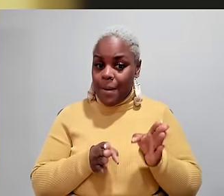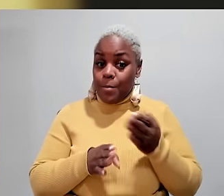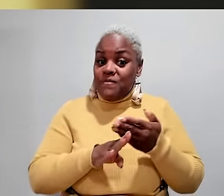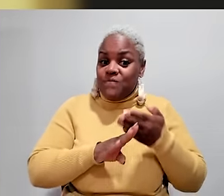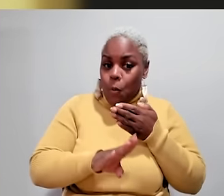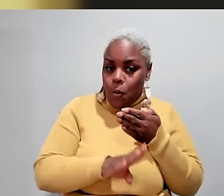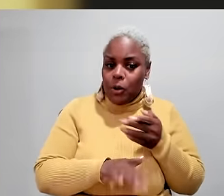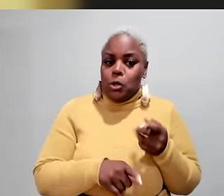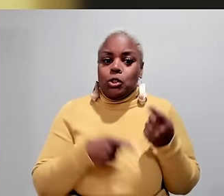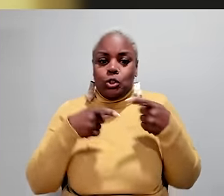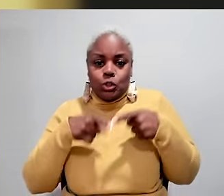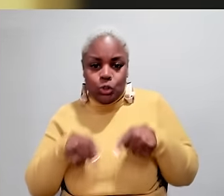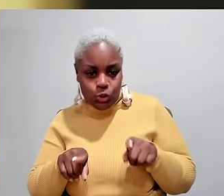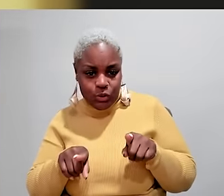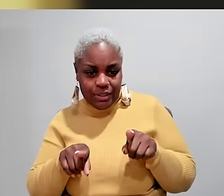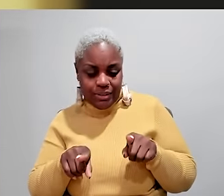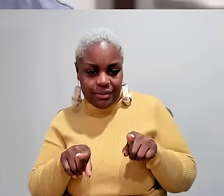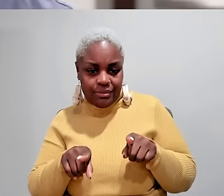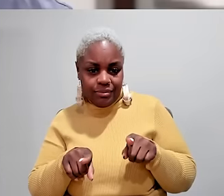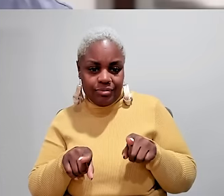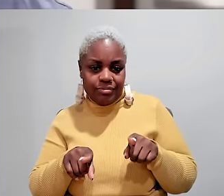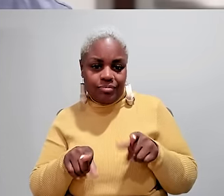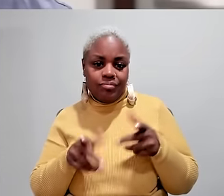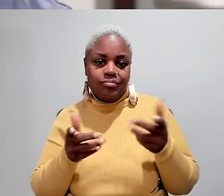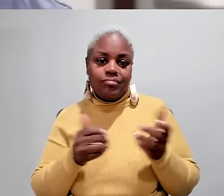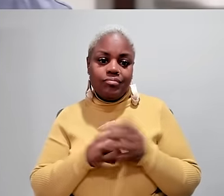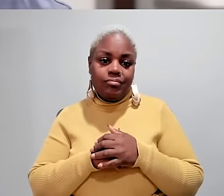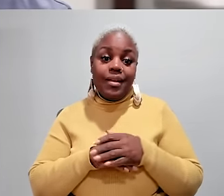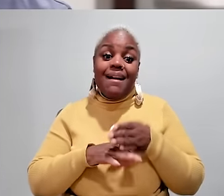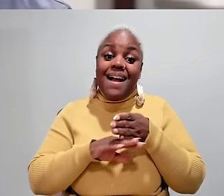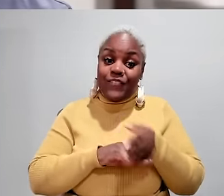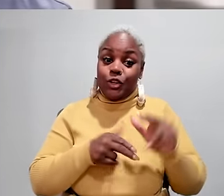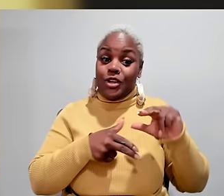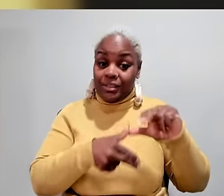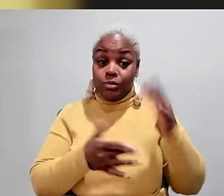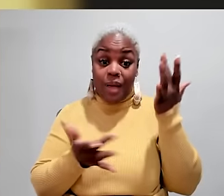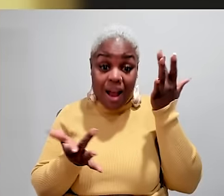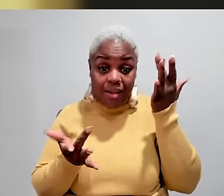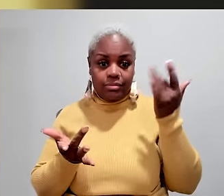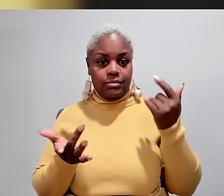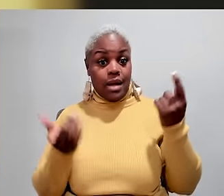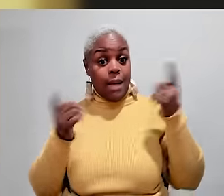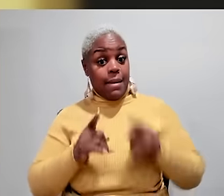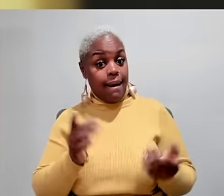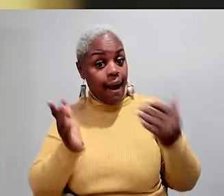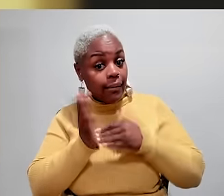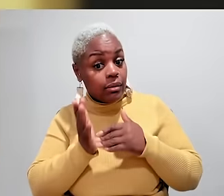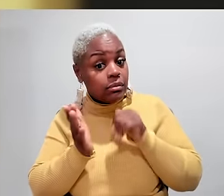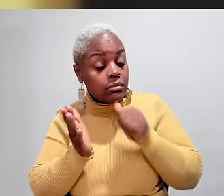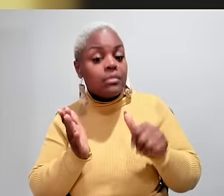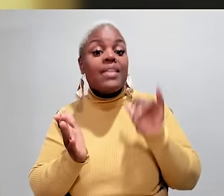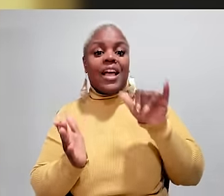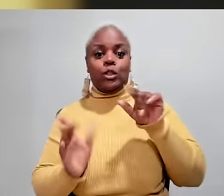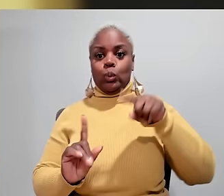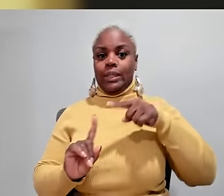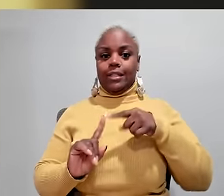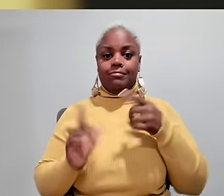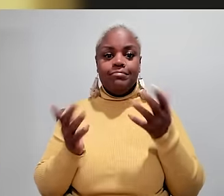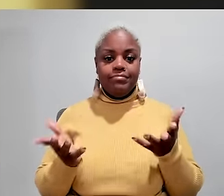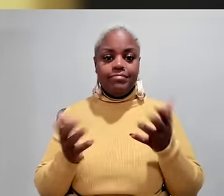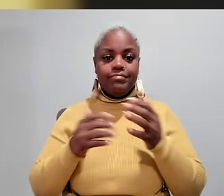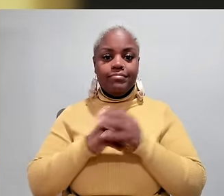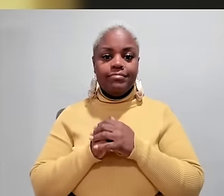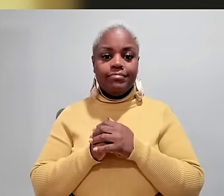County. All we can do is learn and be prepared for before, during, and after the hurricanes,